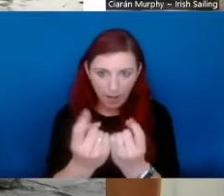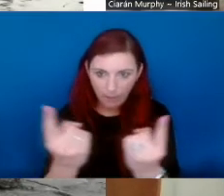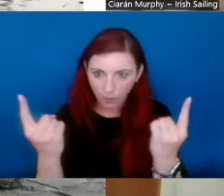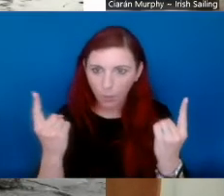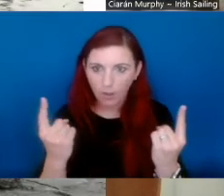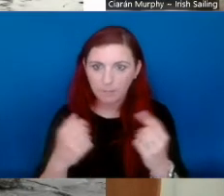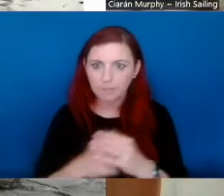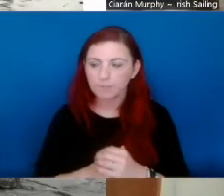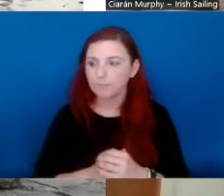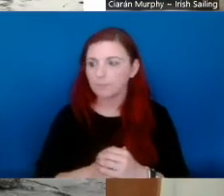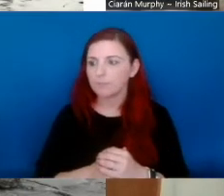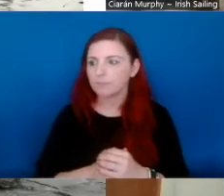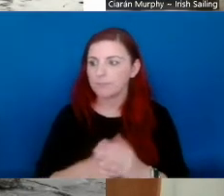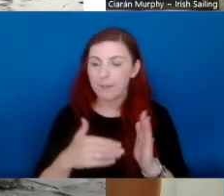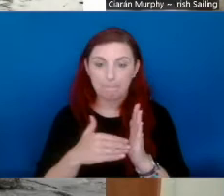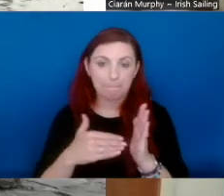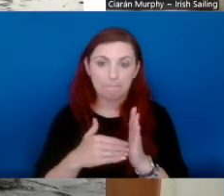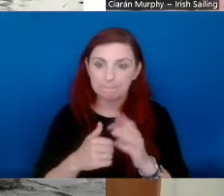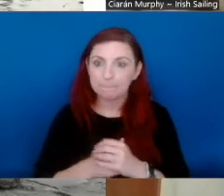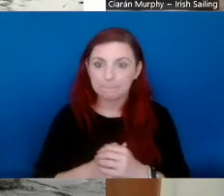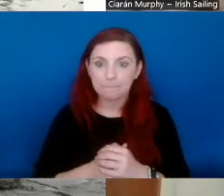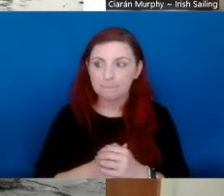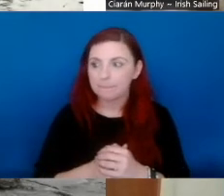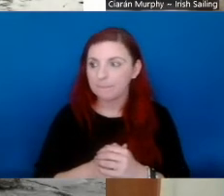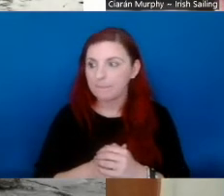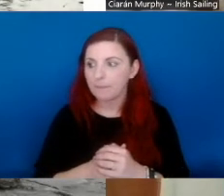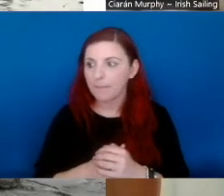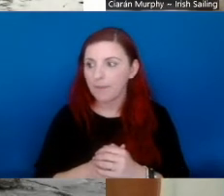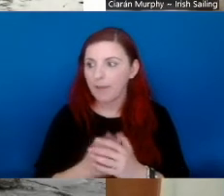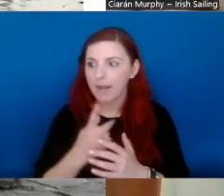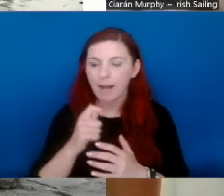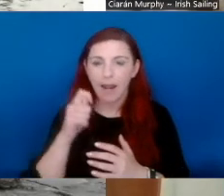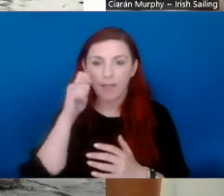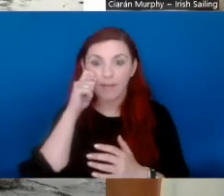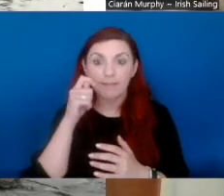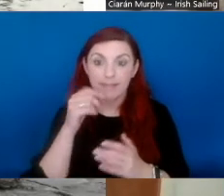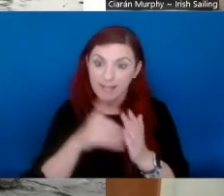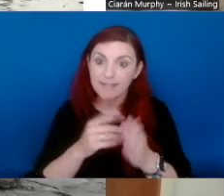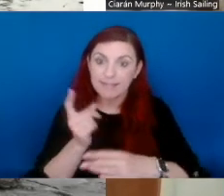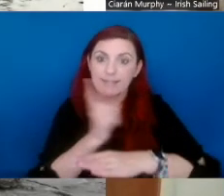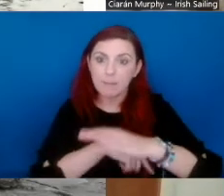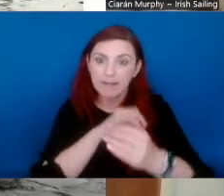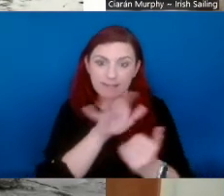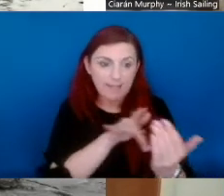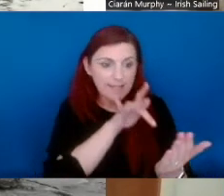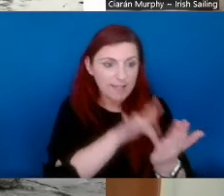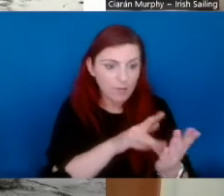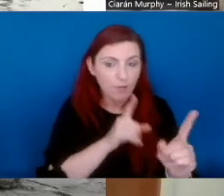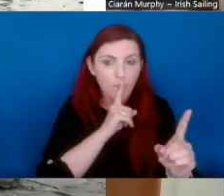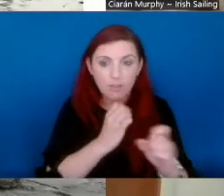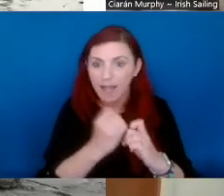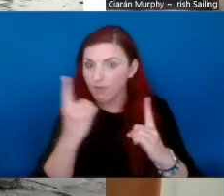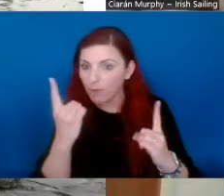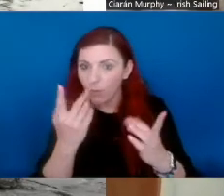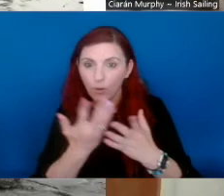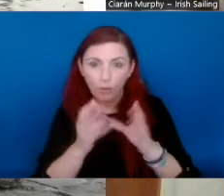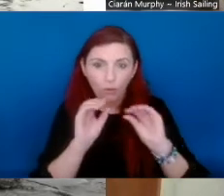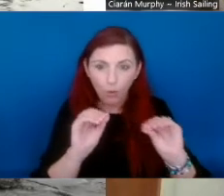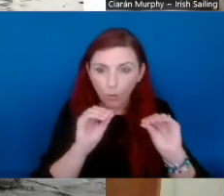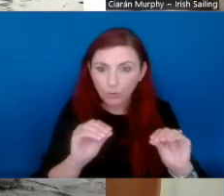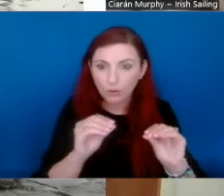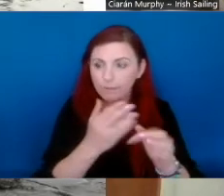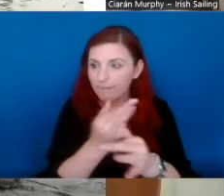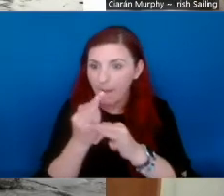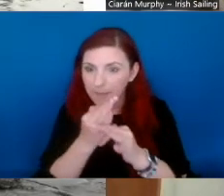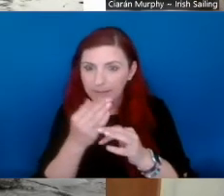everyone. Absolutely. Yeah. The participant is at the centre, but everyone, the coach, the instructor, the family, siblings are all